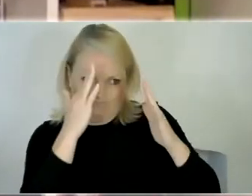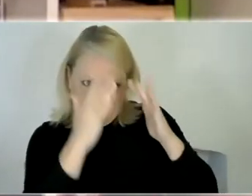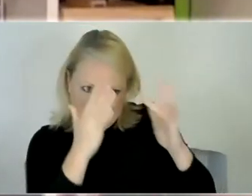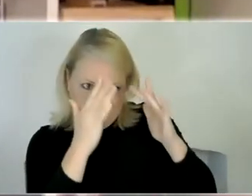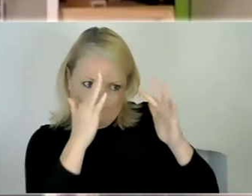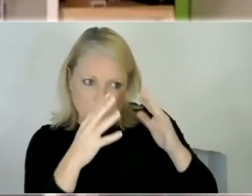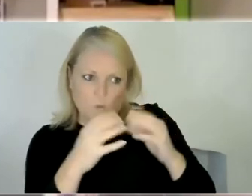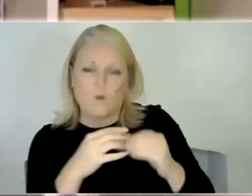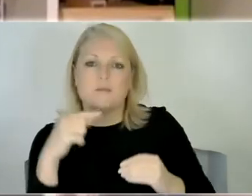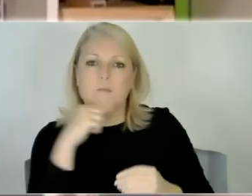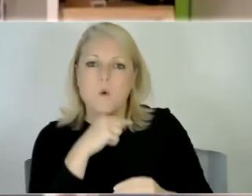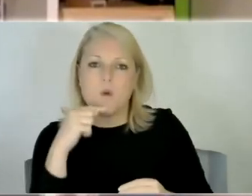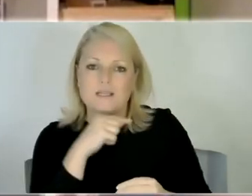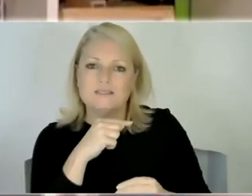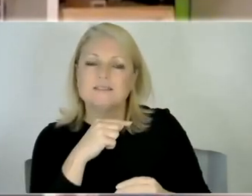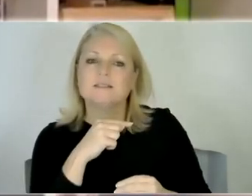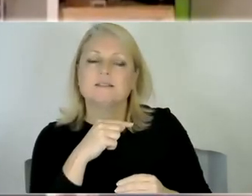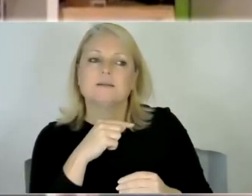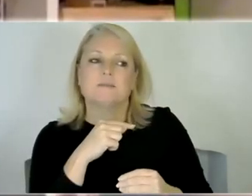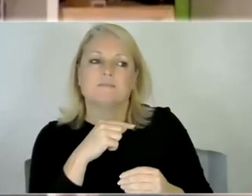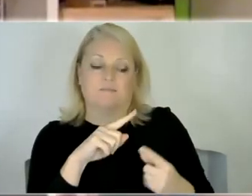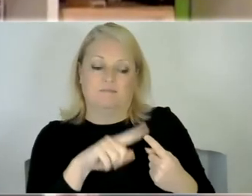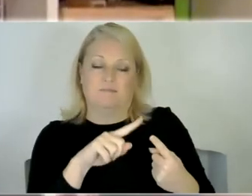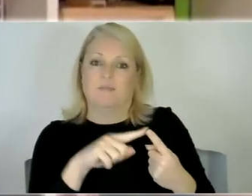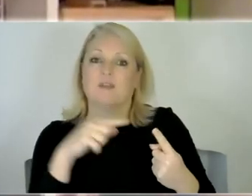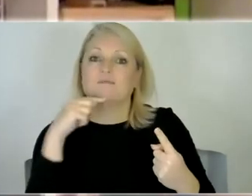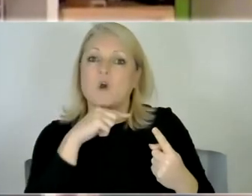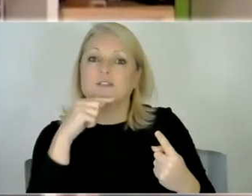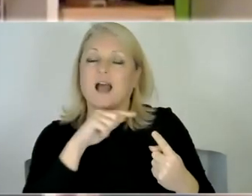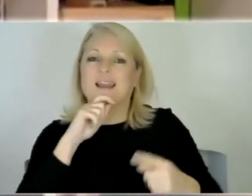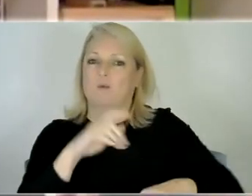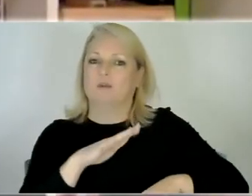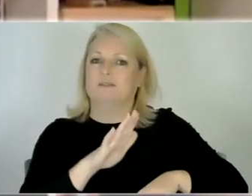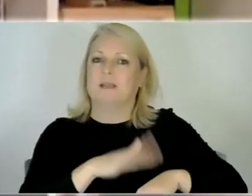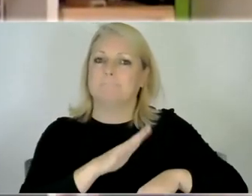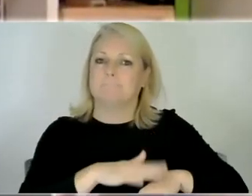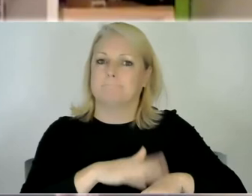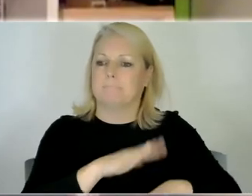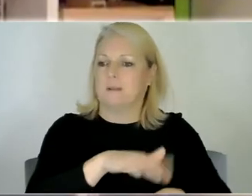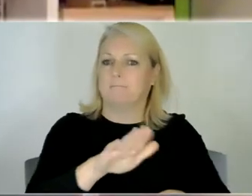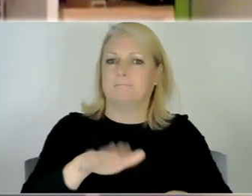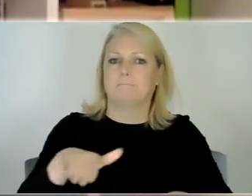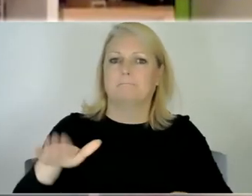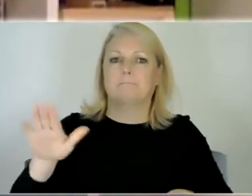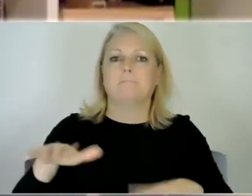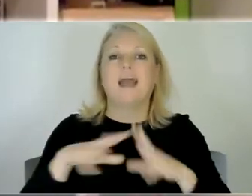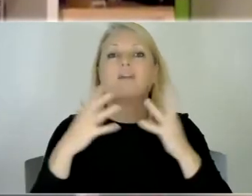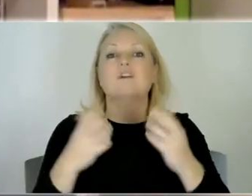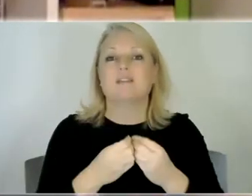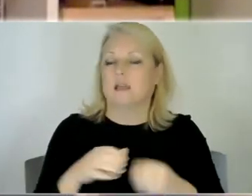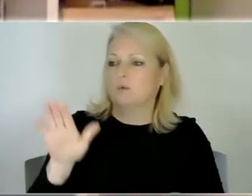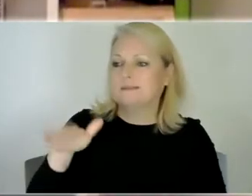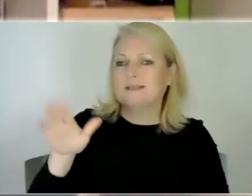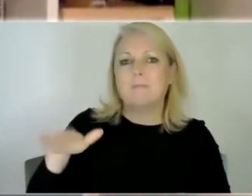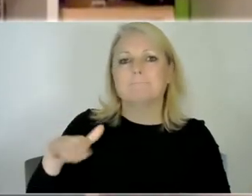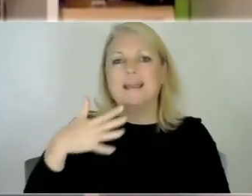jude used to tap everything so he used to wander around tapping the radiators